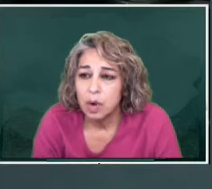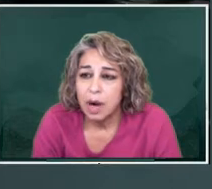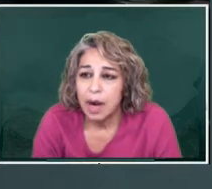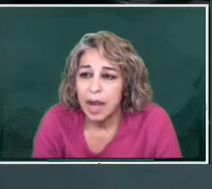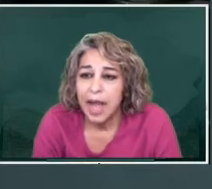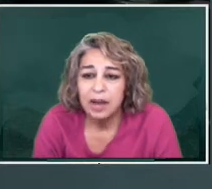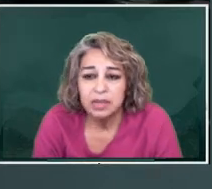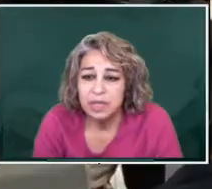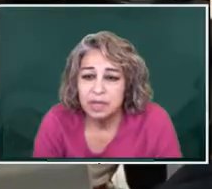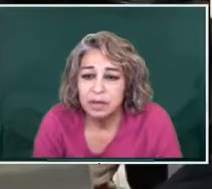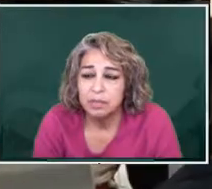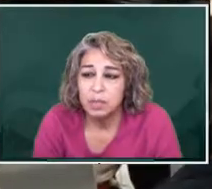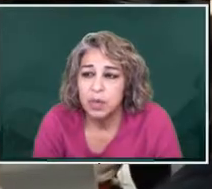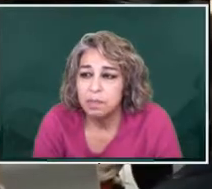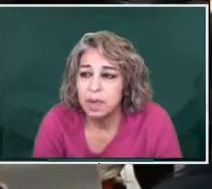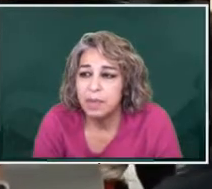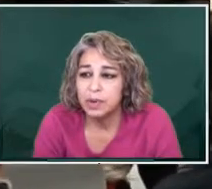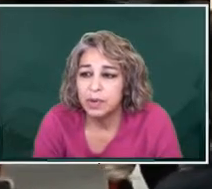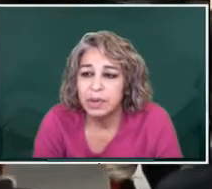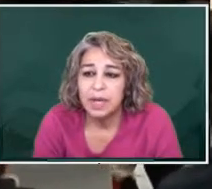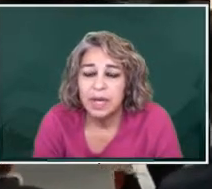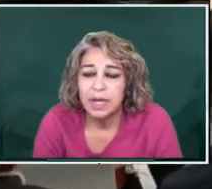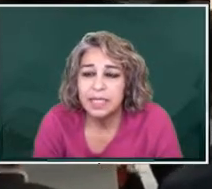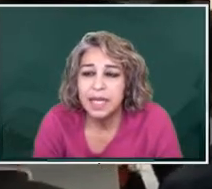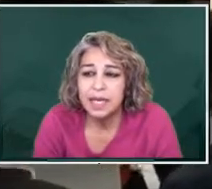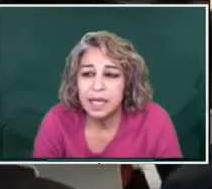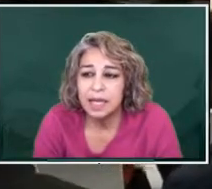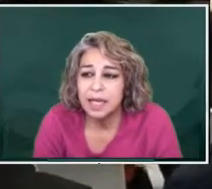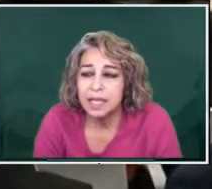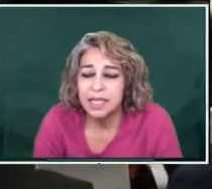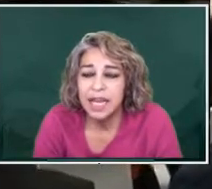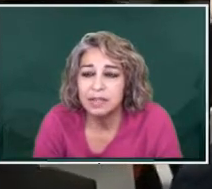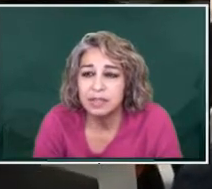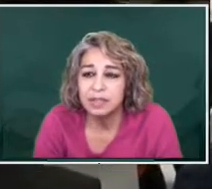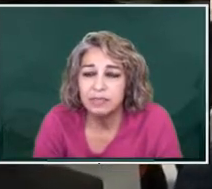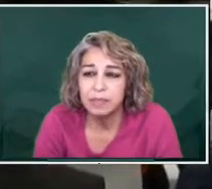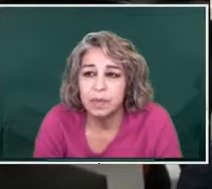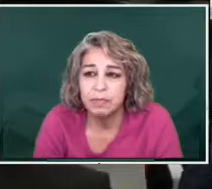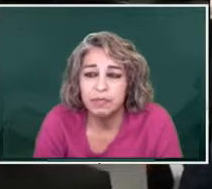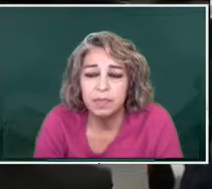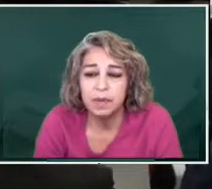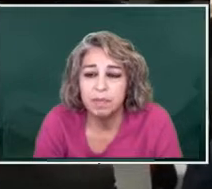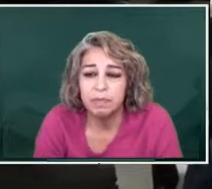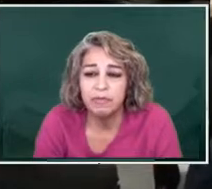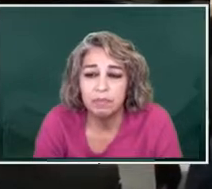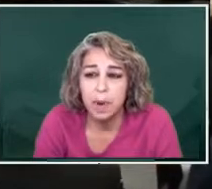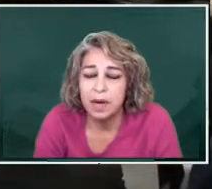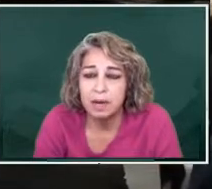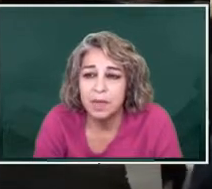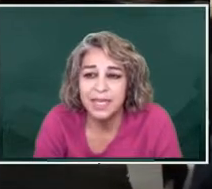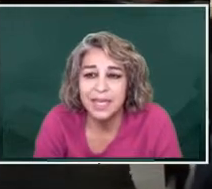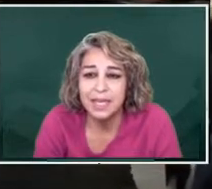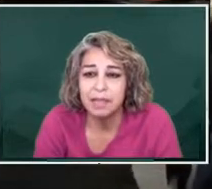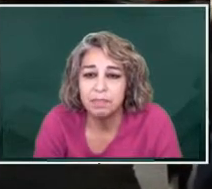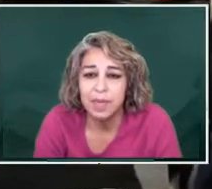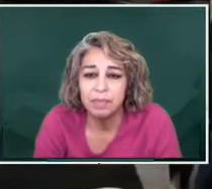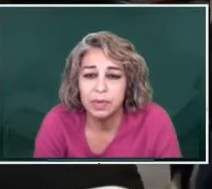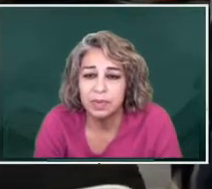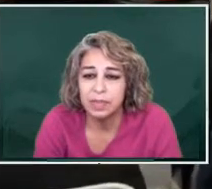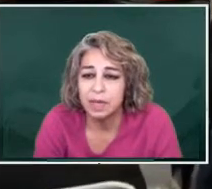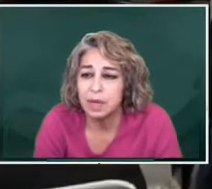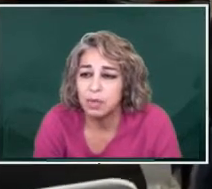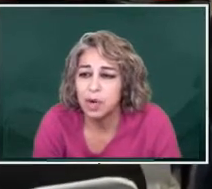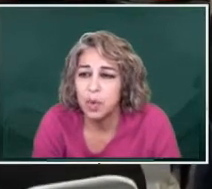we're out with the people attending in the towns from the bottom, attending the